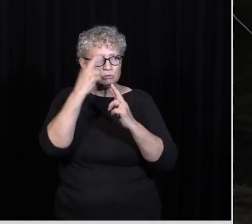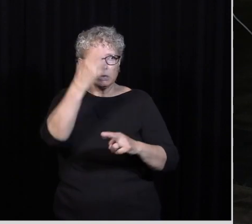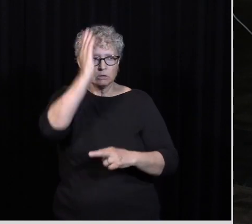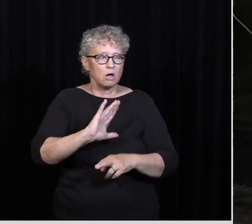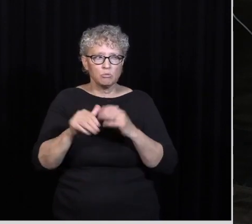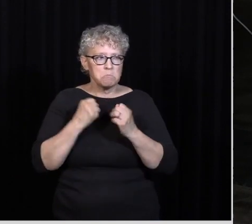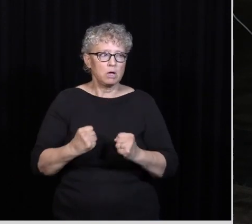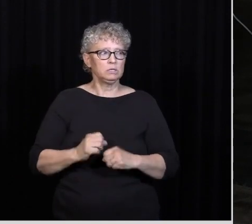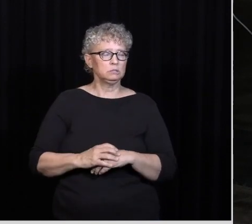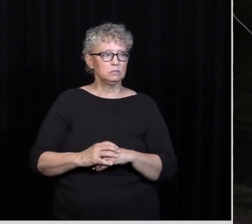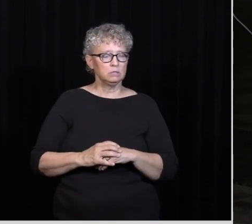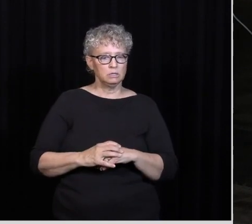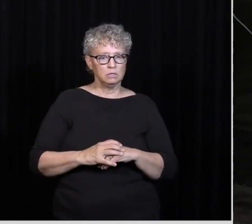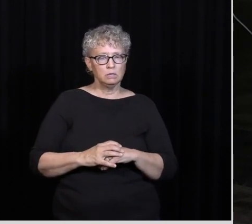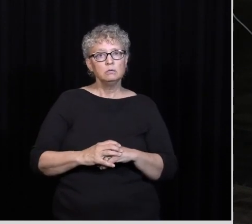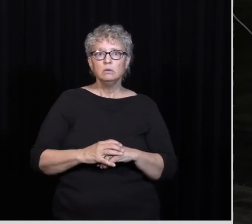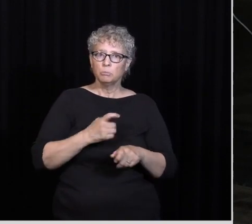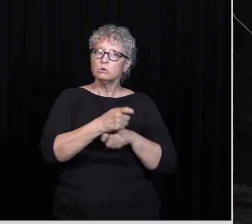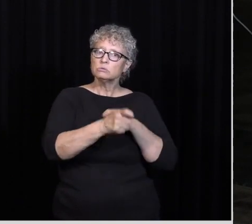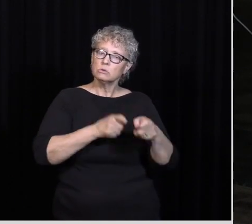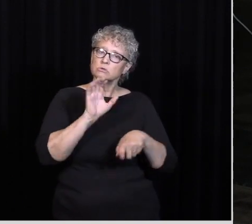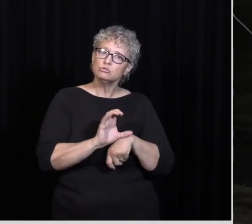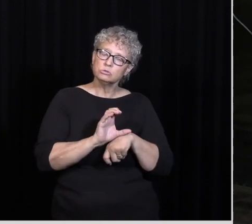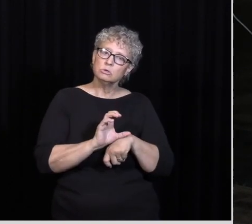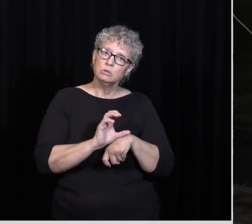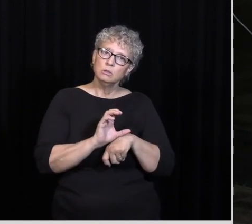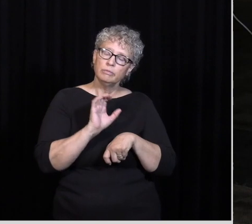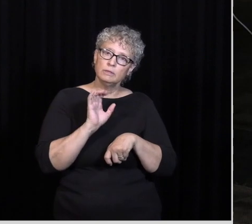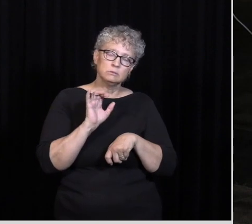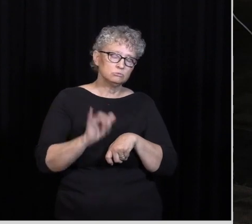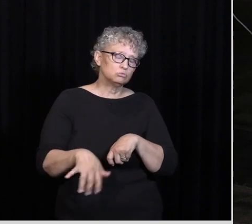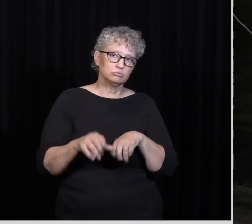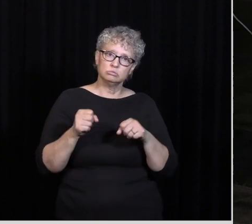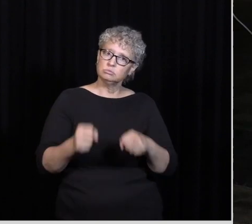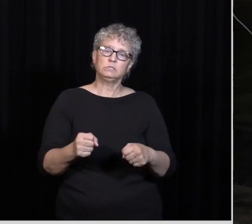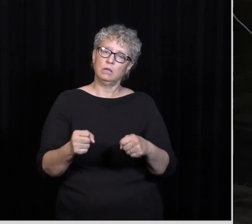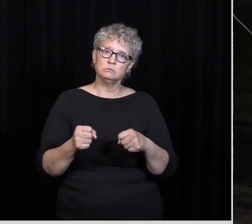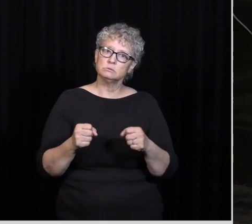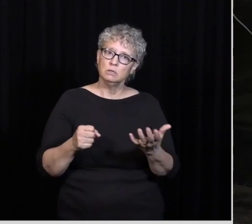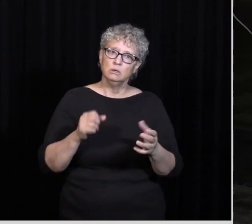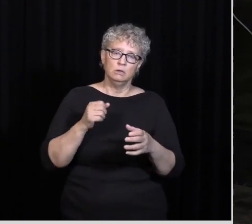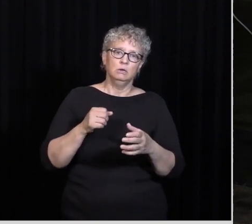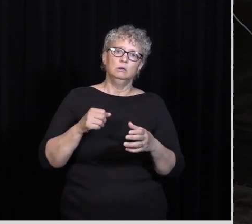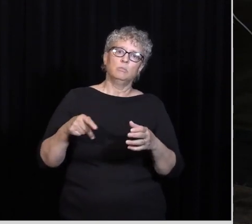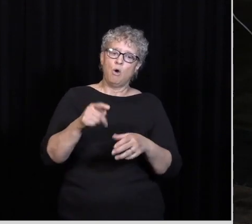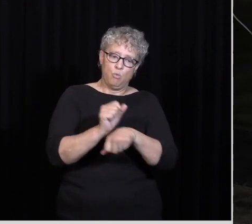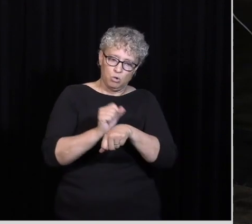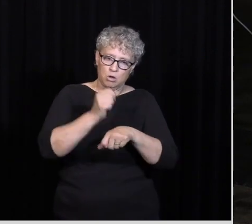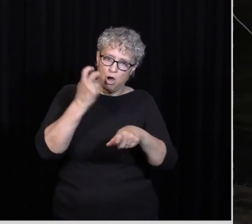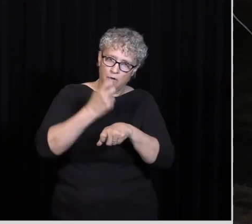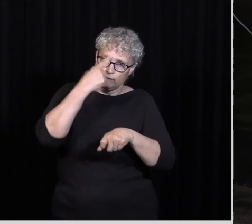Almighty He persecuted The church That's That's intense Y'all He worked hard For the gospel